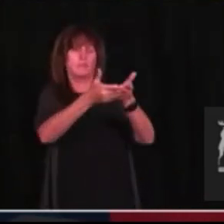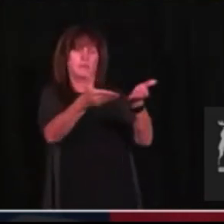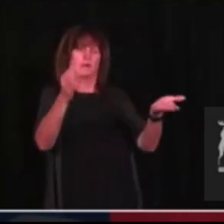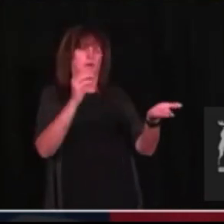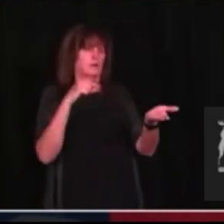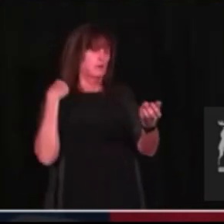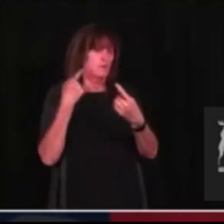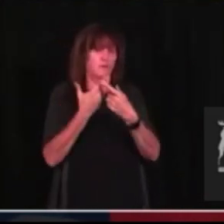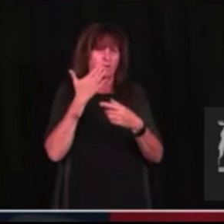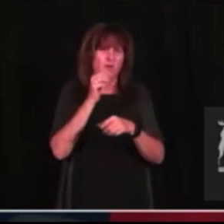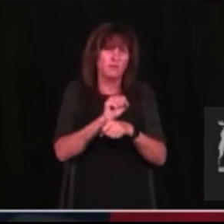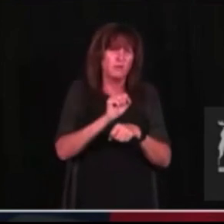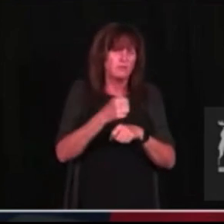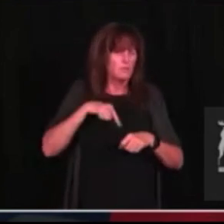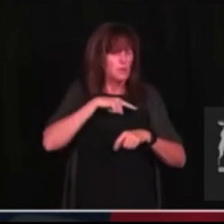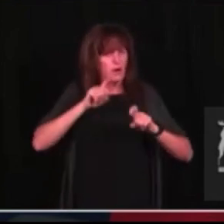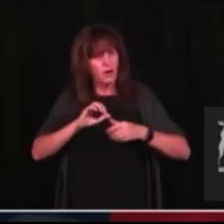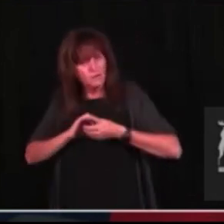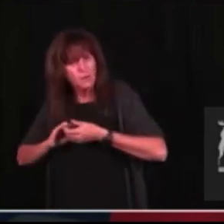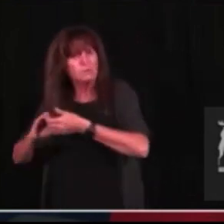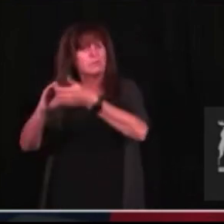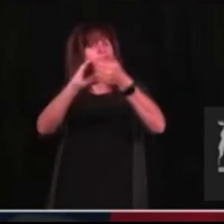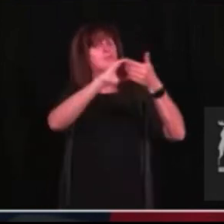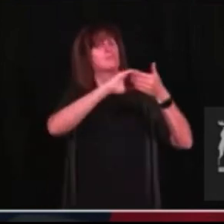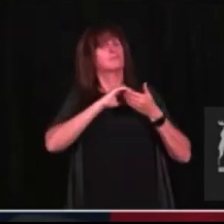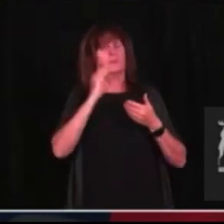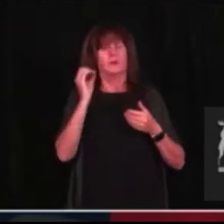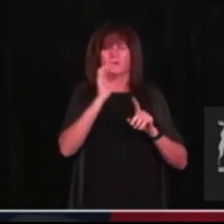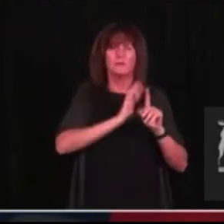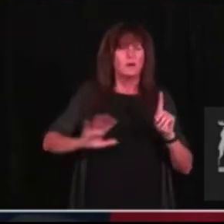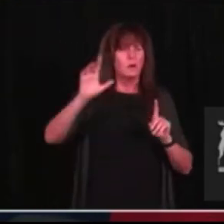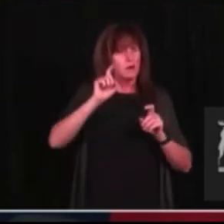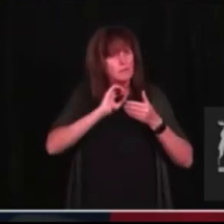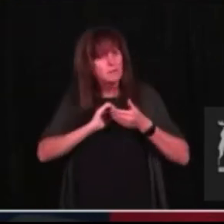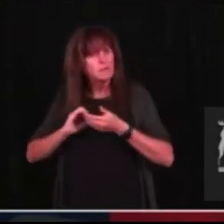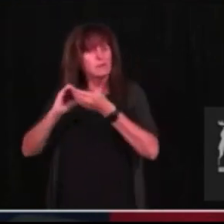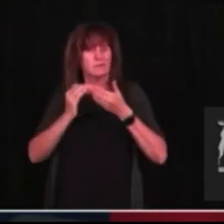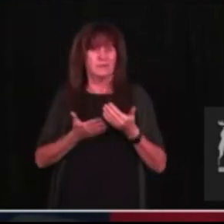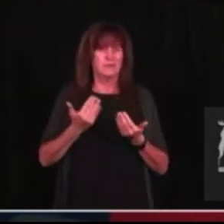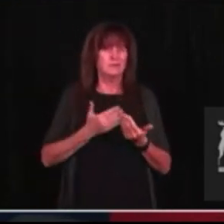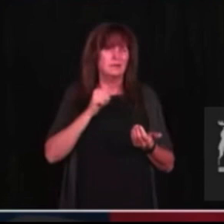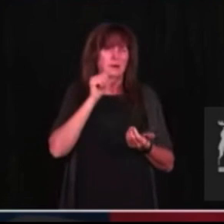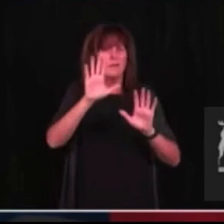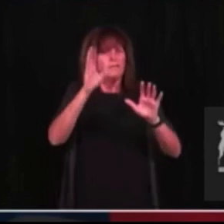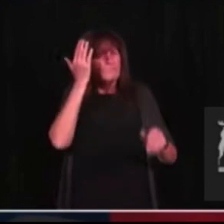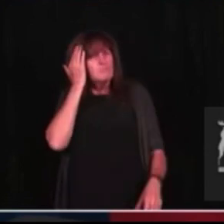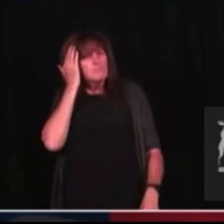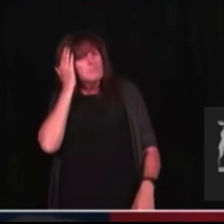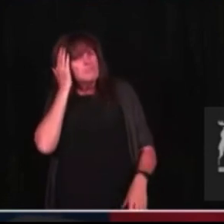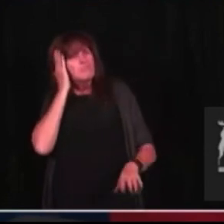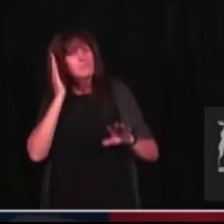We have to unite as a province. And I know this isn't easy. Believe me, I know. I'm getting calls and messages and talking to people around